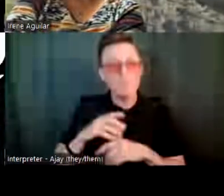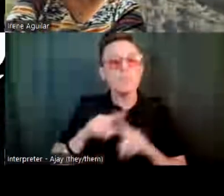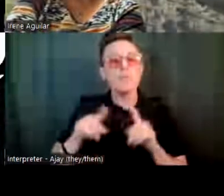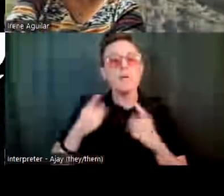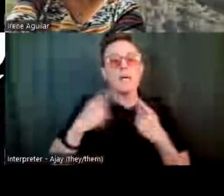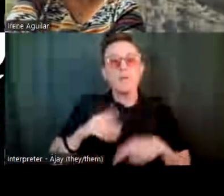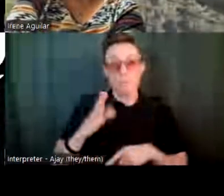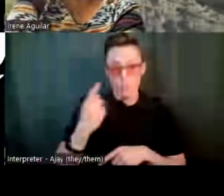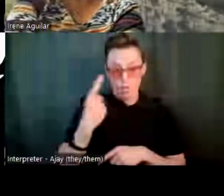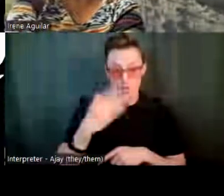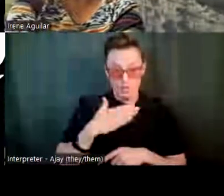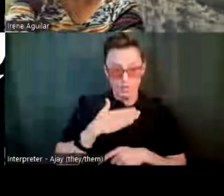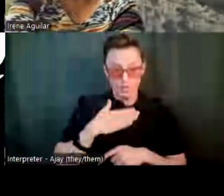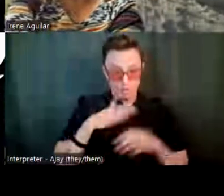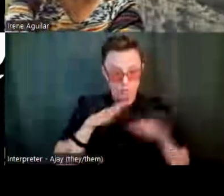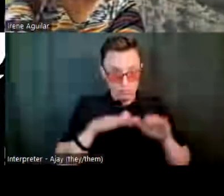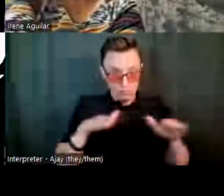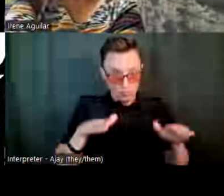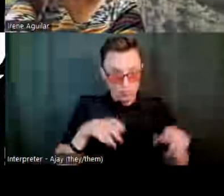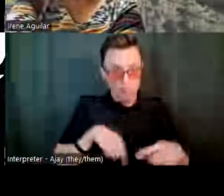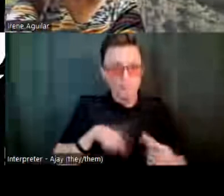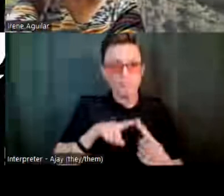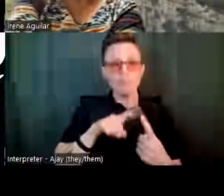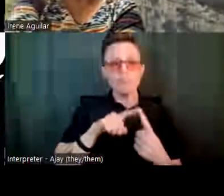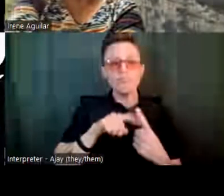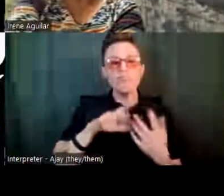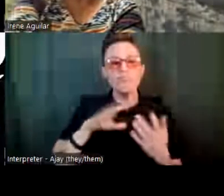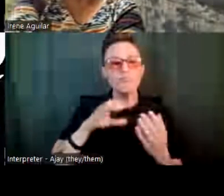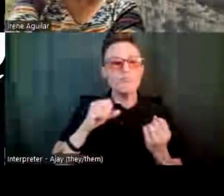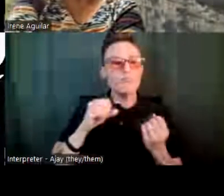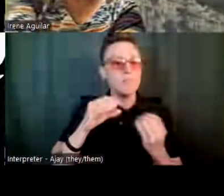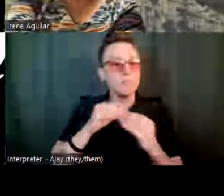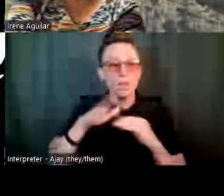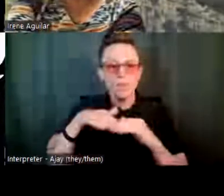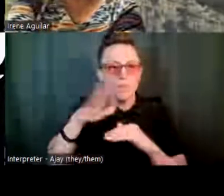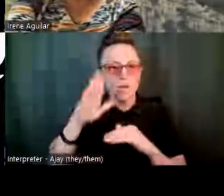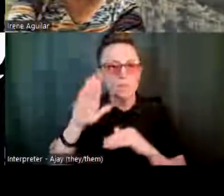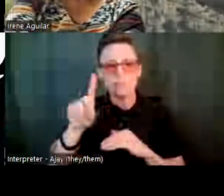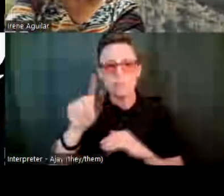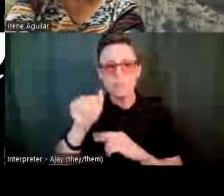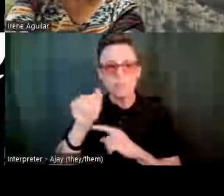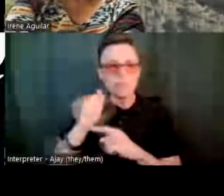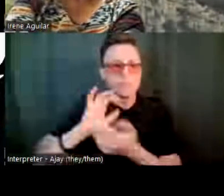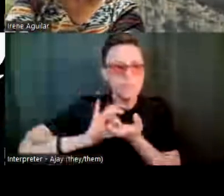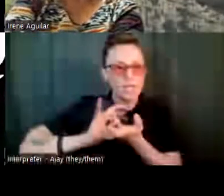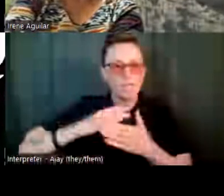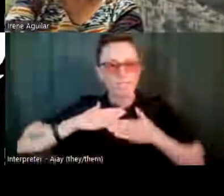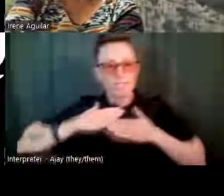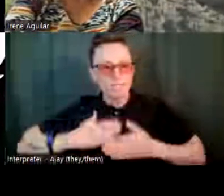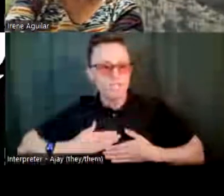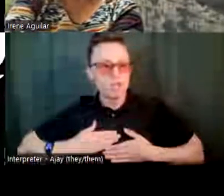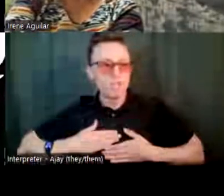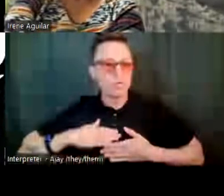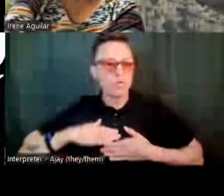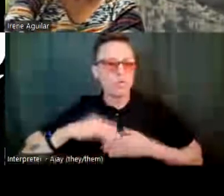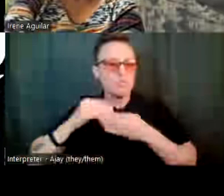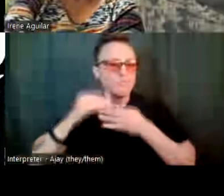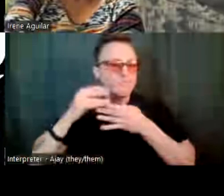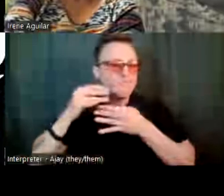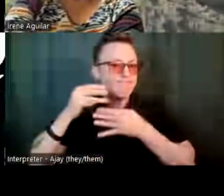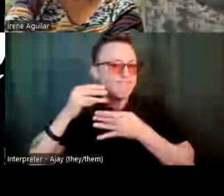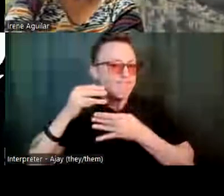children have multiple disabilities, both medical and physical. And